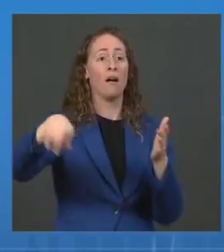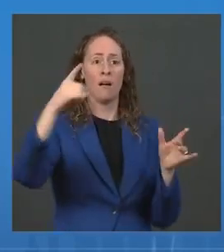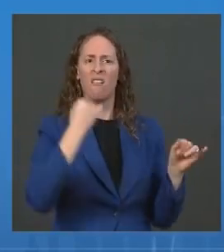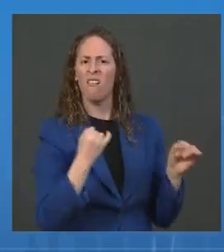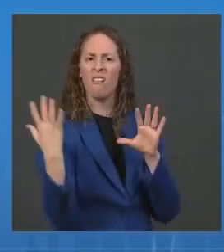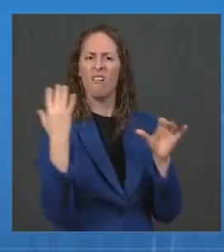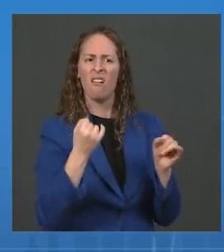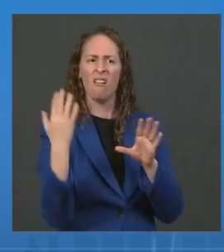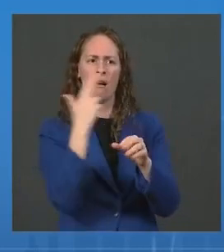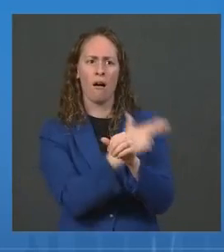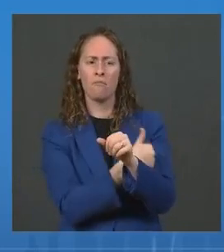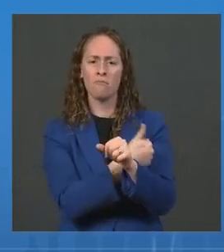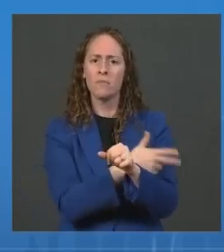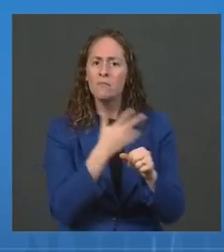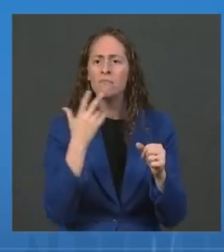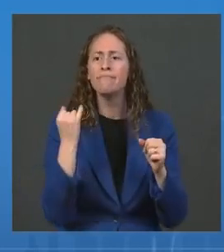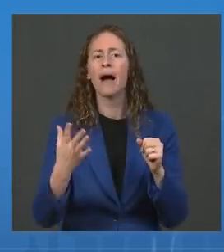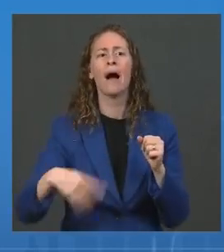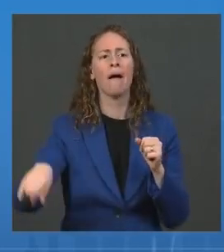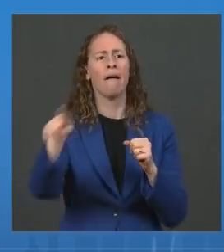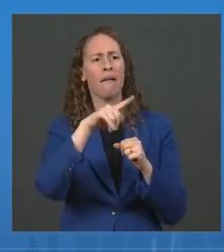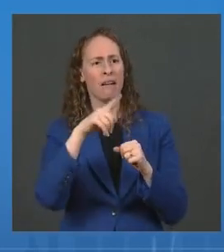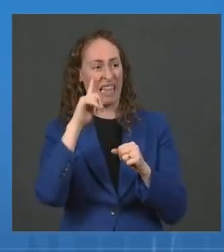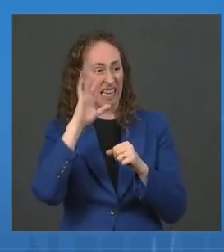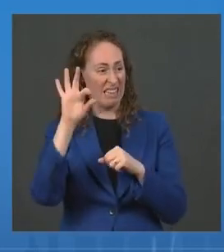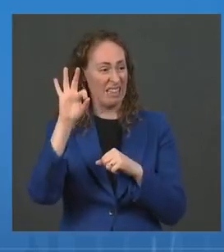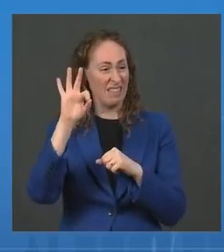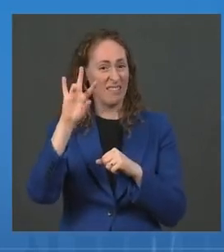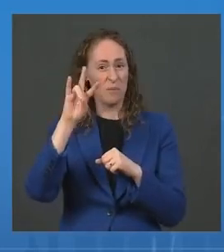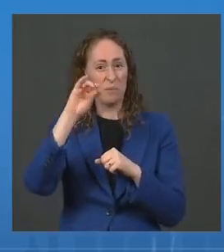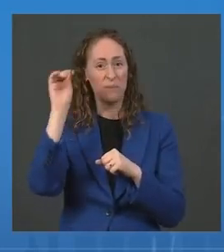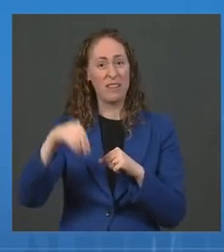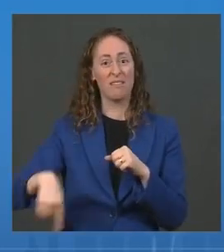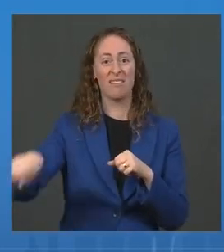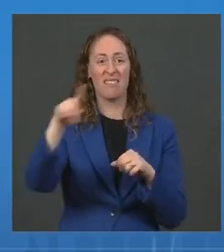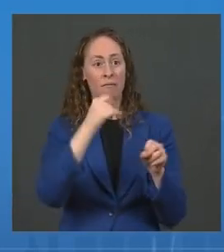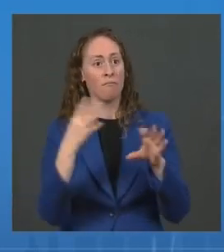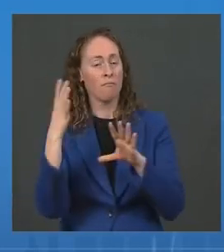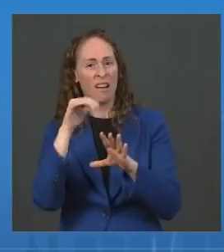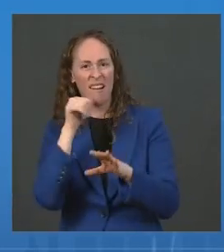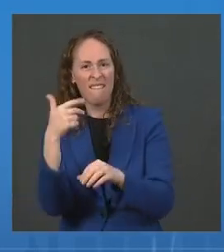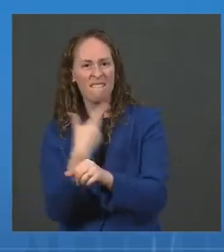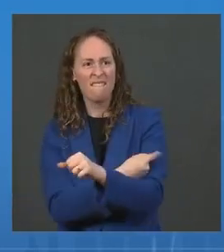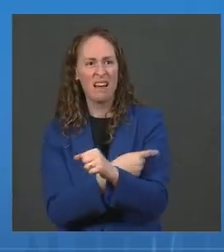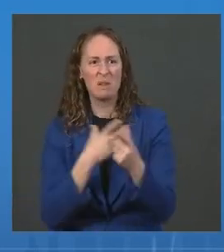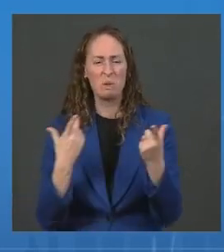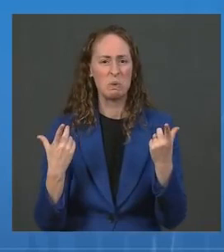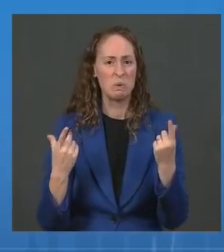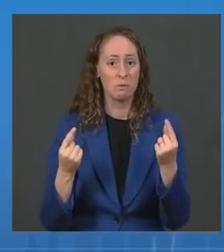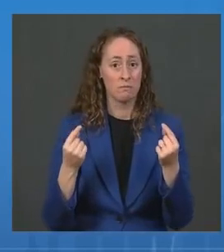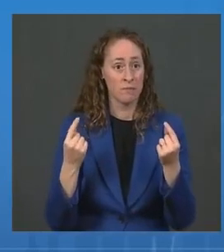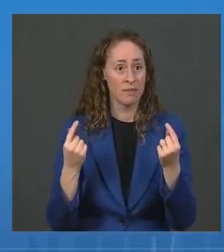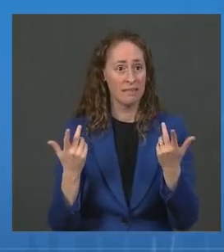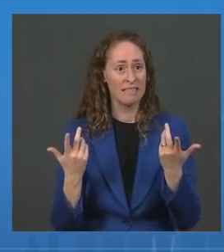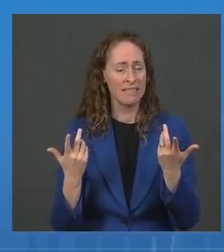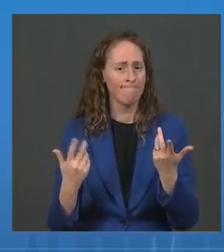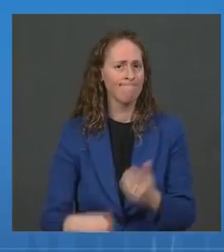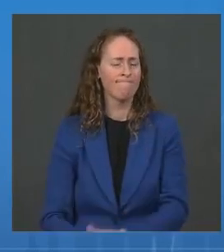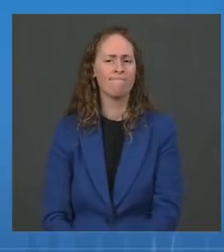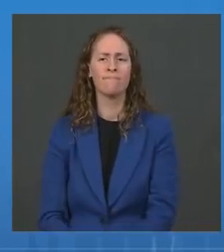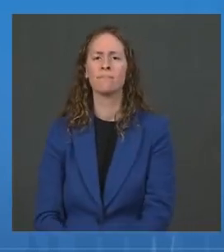heard, your overall estimate was about 97%. If there's any update on what the new estimate might be, that would be very helpful. Thank you.